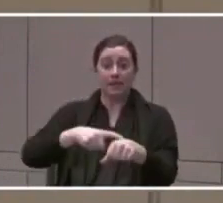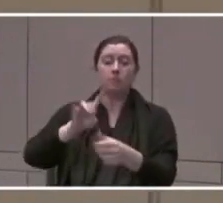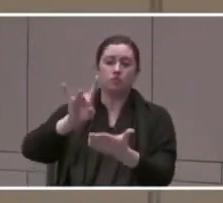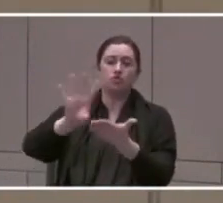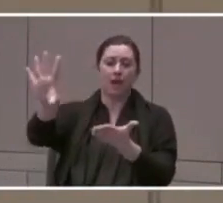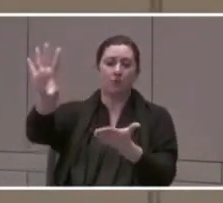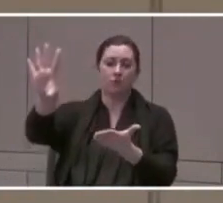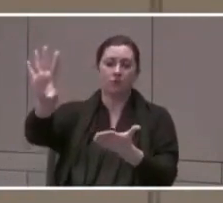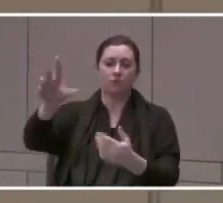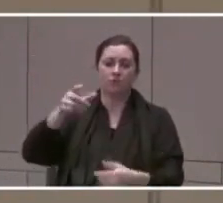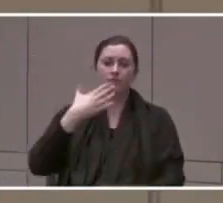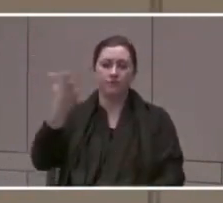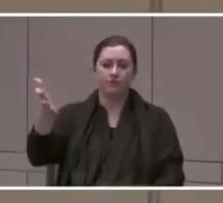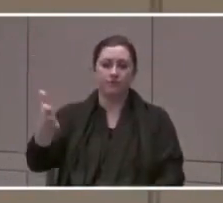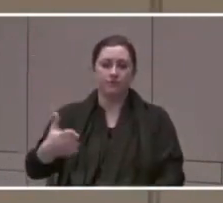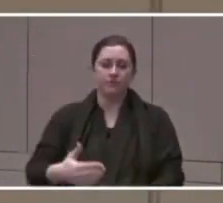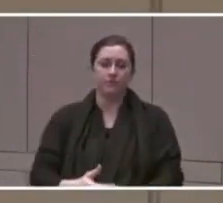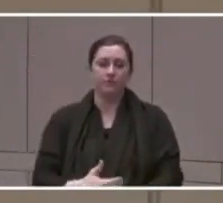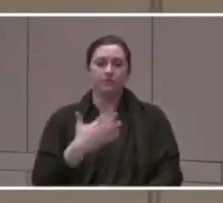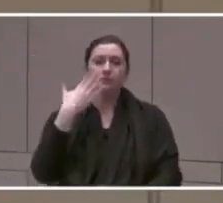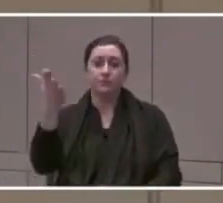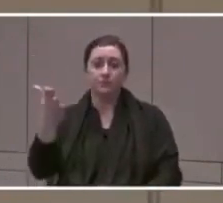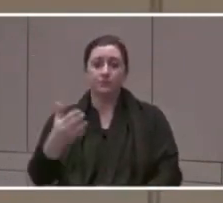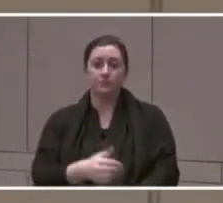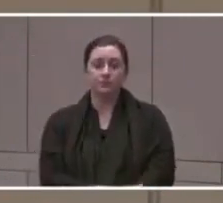removed. Thank you. Thank you.